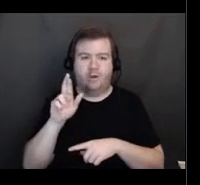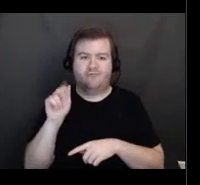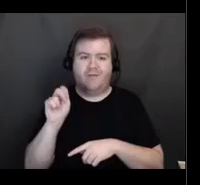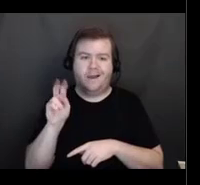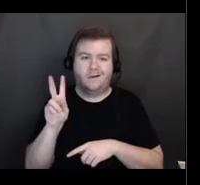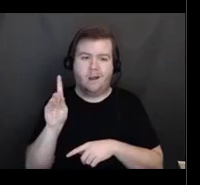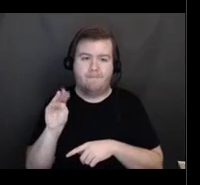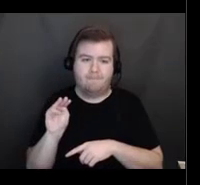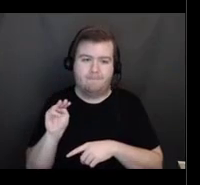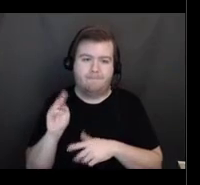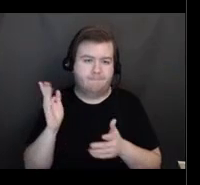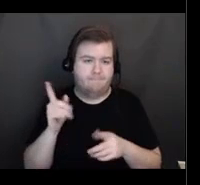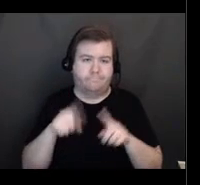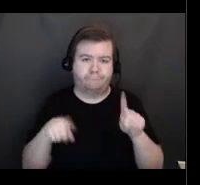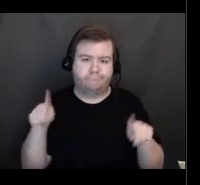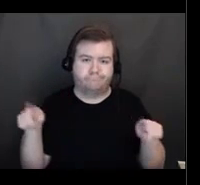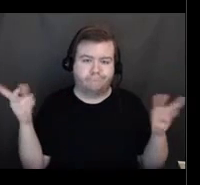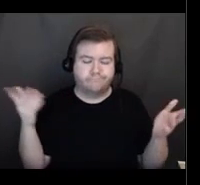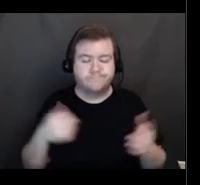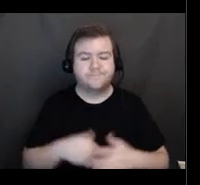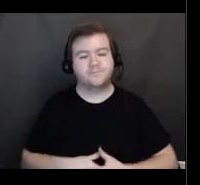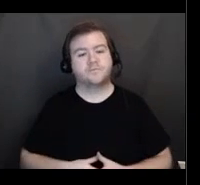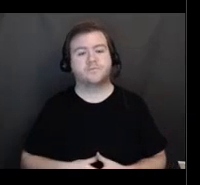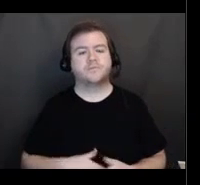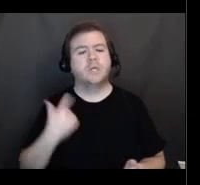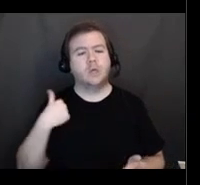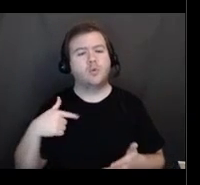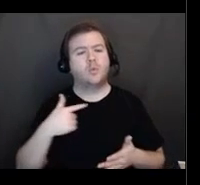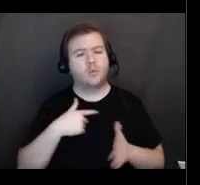different platforms and options.